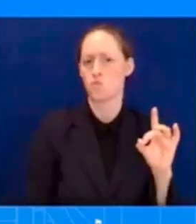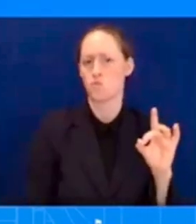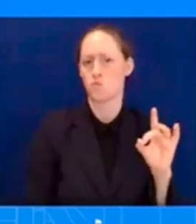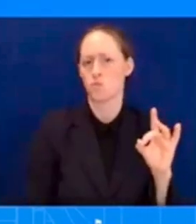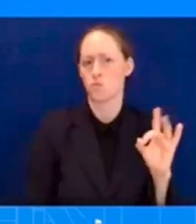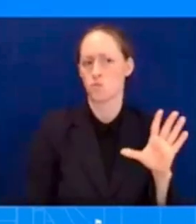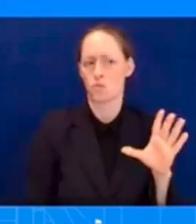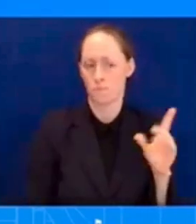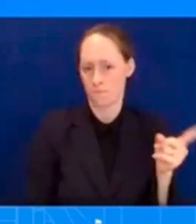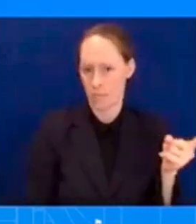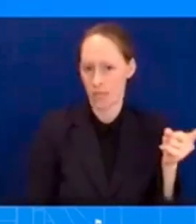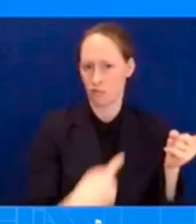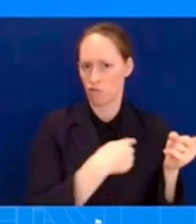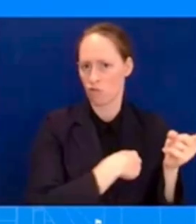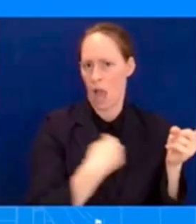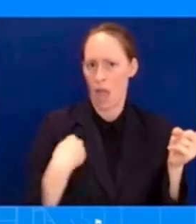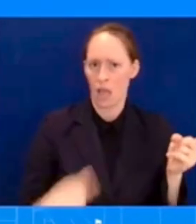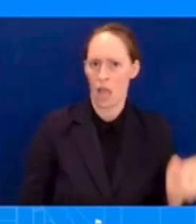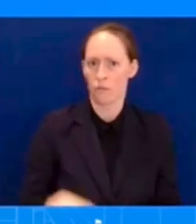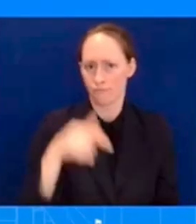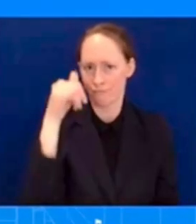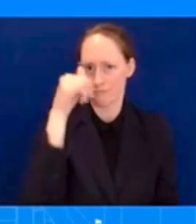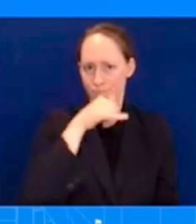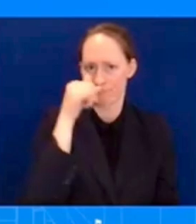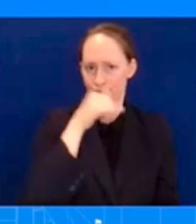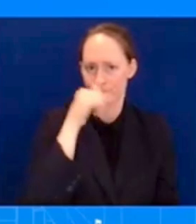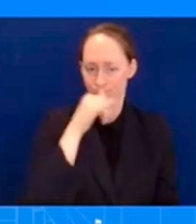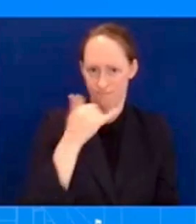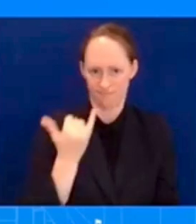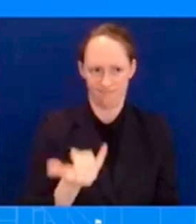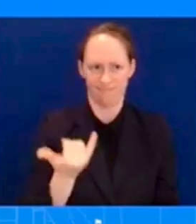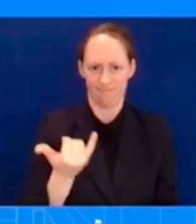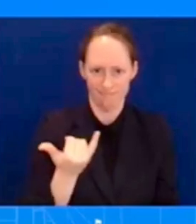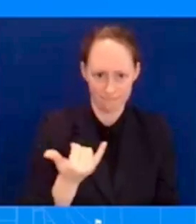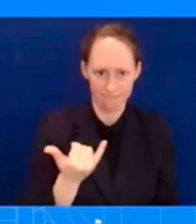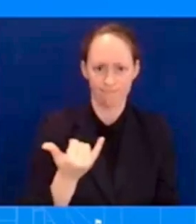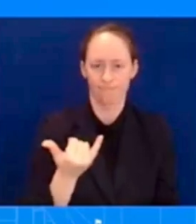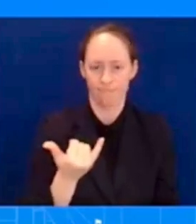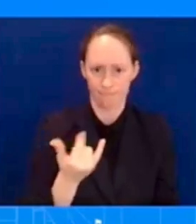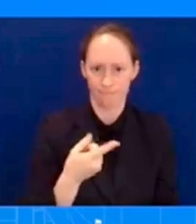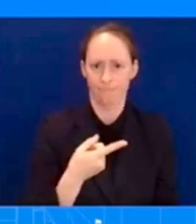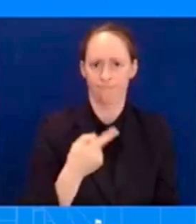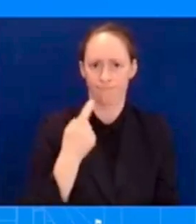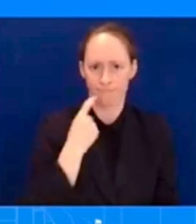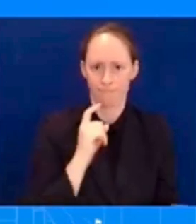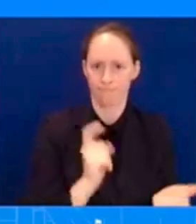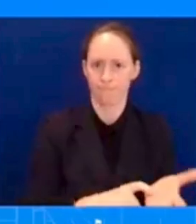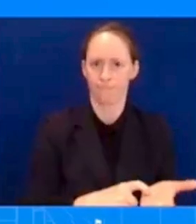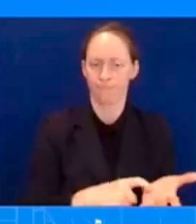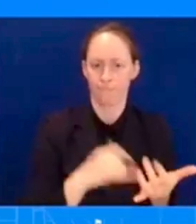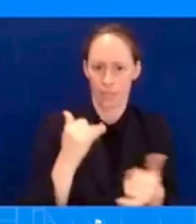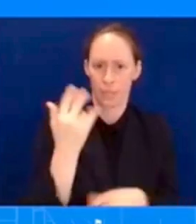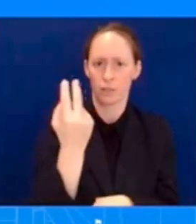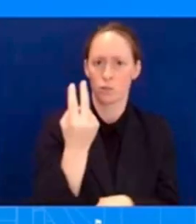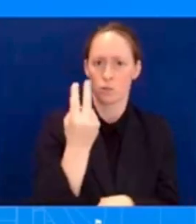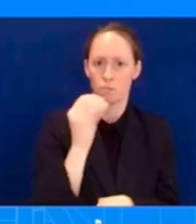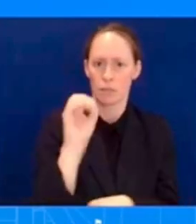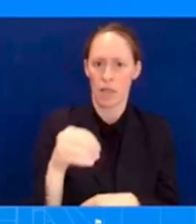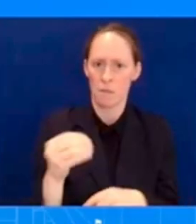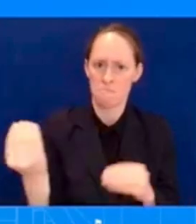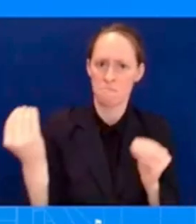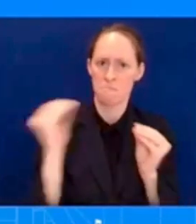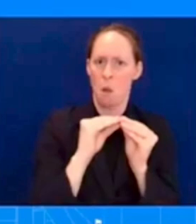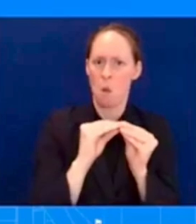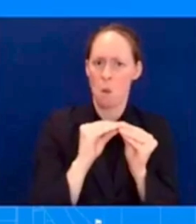that. Where did the President come up with that? Well, as you know, the President speaks very candidly, and he'll continue to do so about the PRC and our legitimate